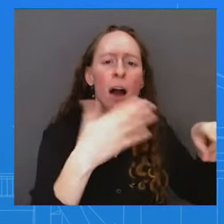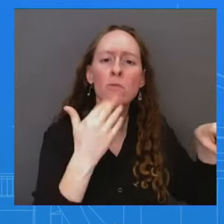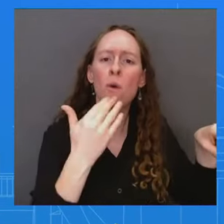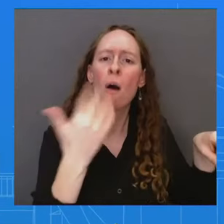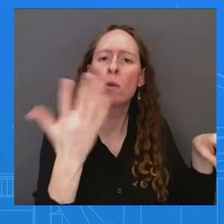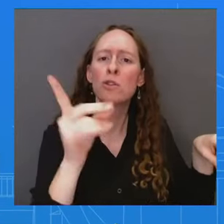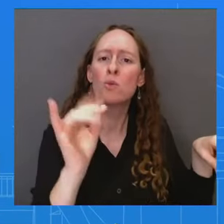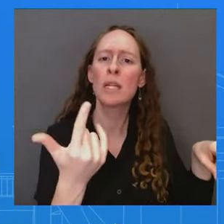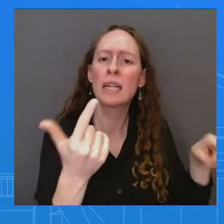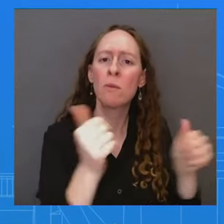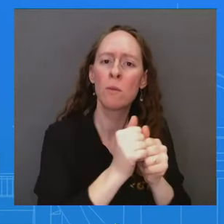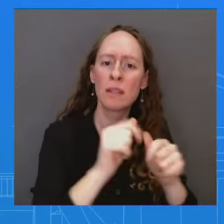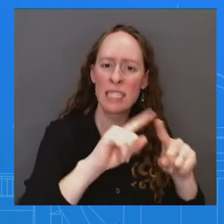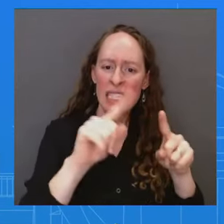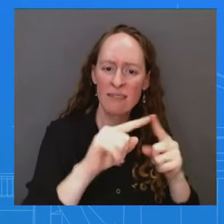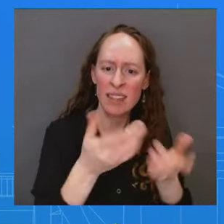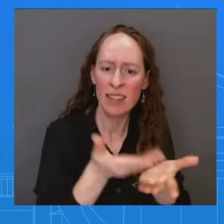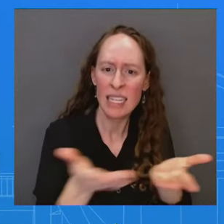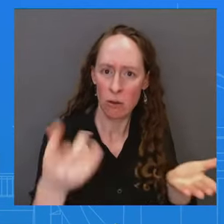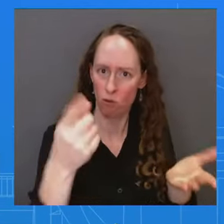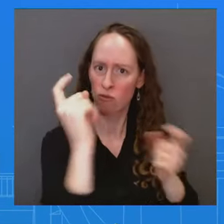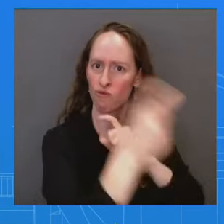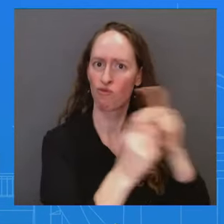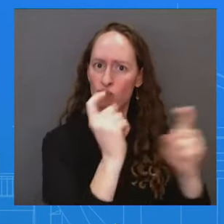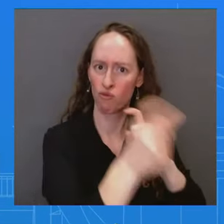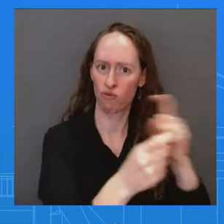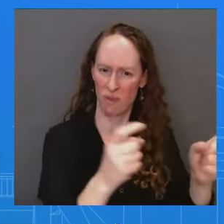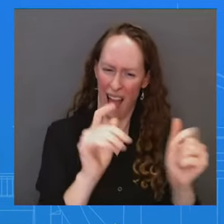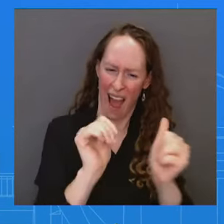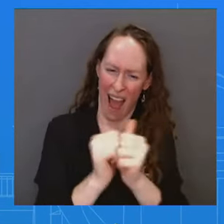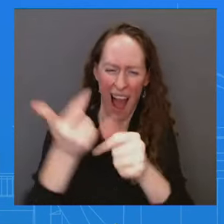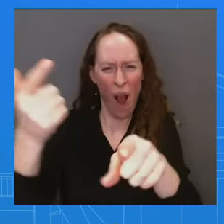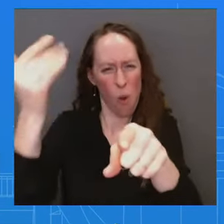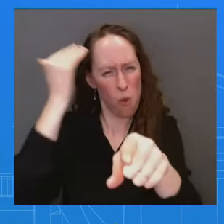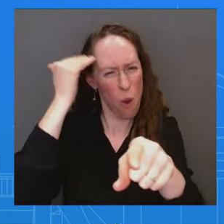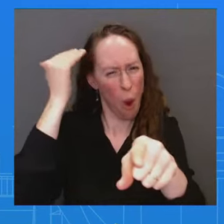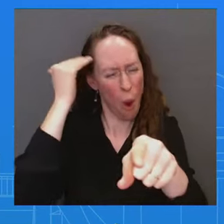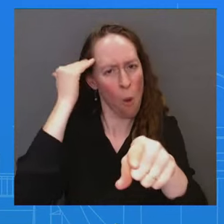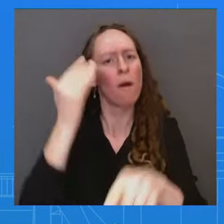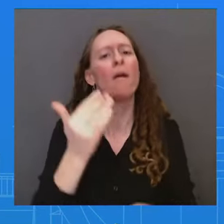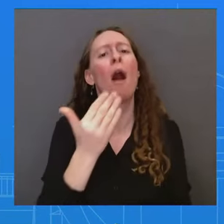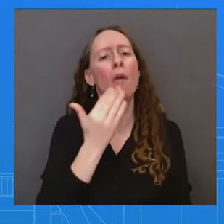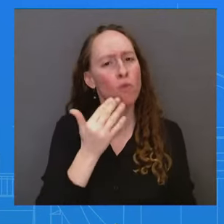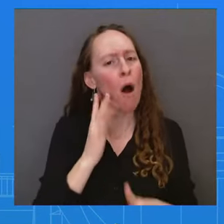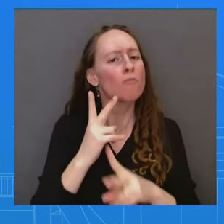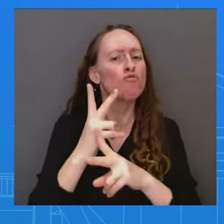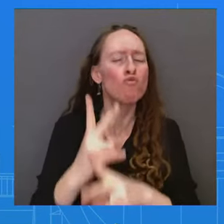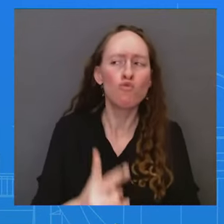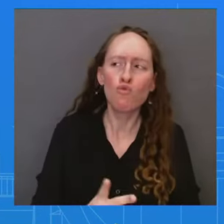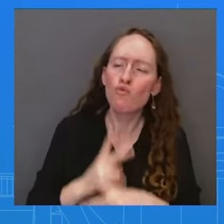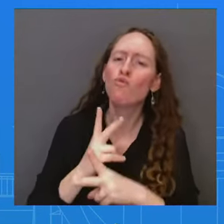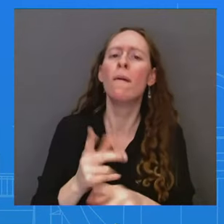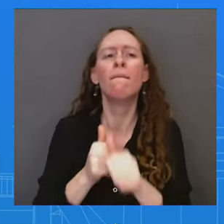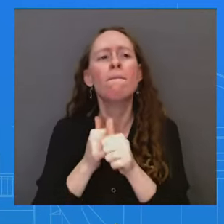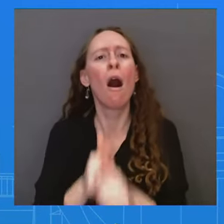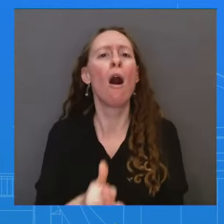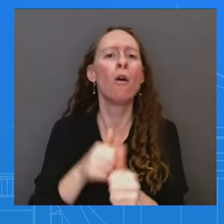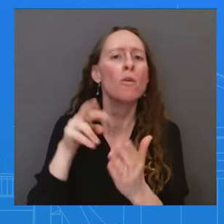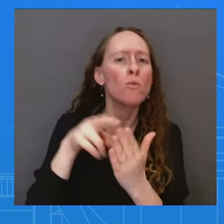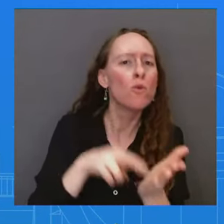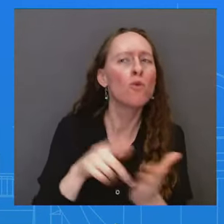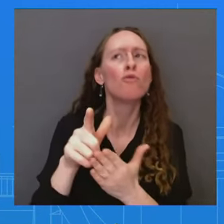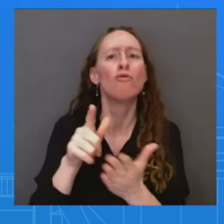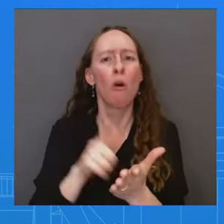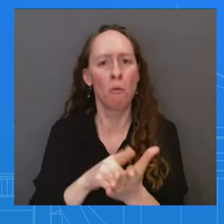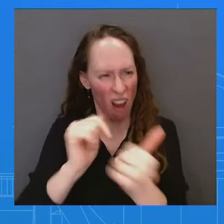then how do we know that Israel is using these weapons in accordance to U.S. and international law? Secretary don't — would've — I wouldn't agree that there's no